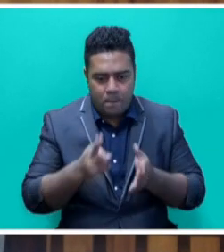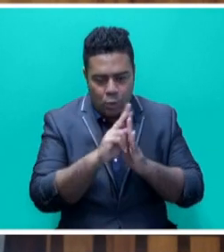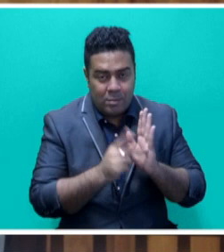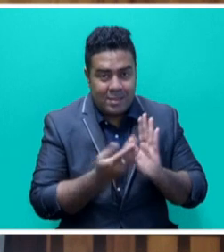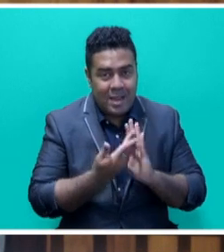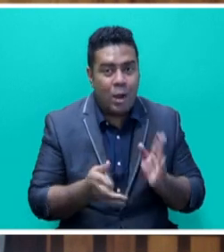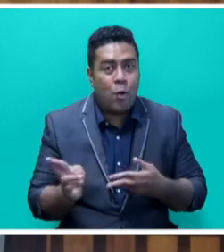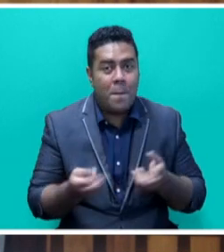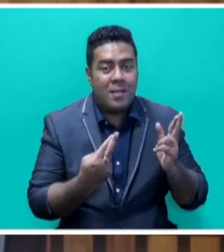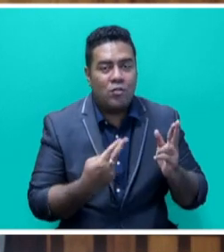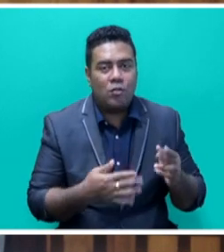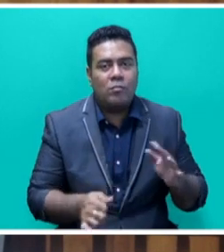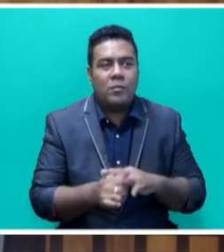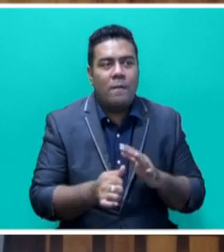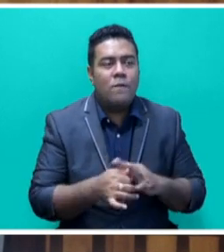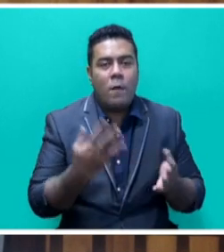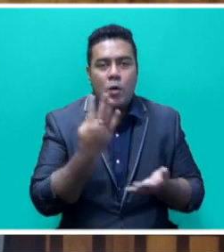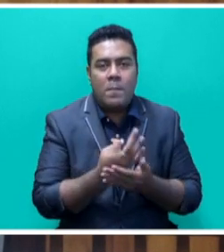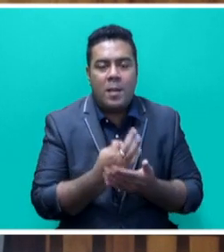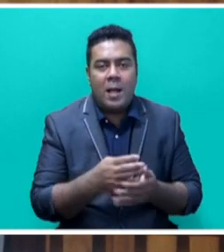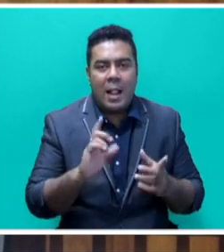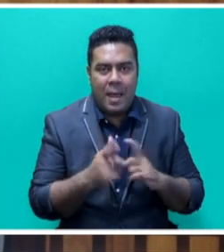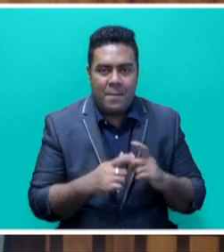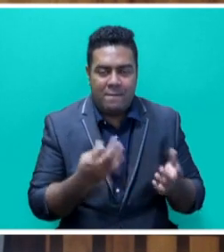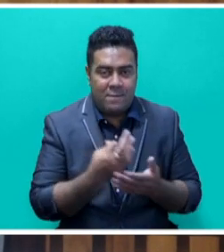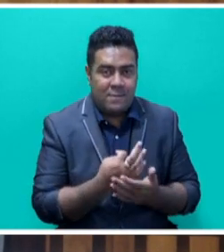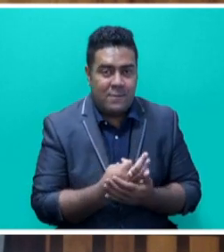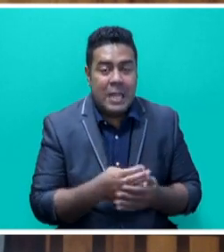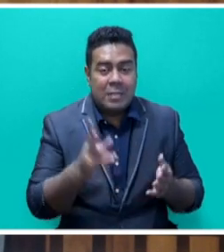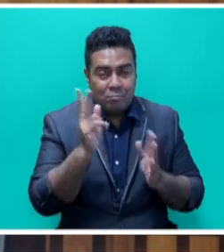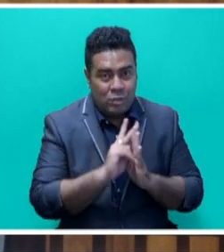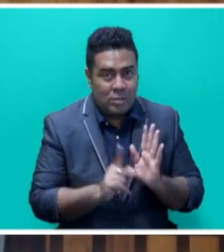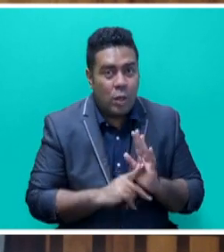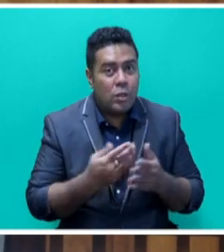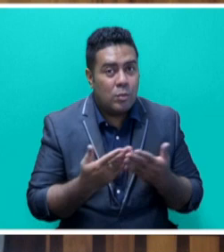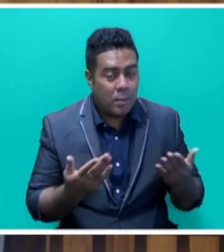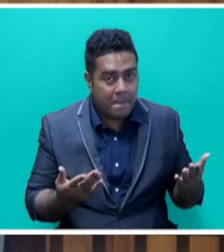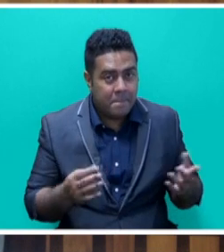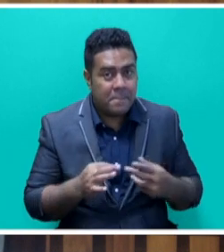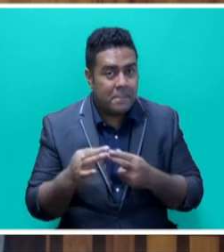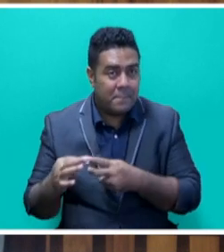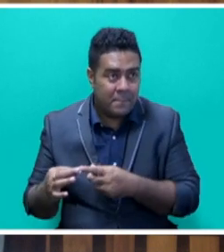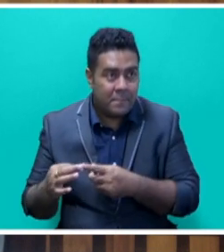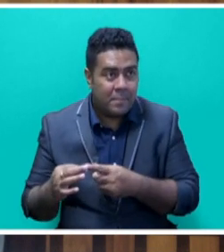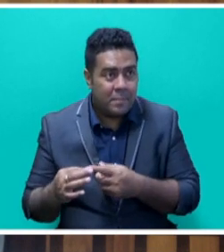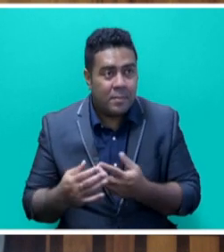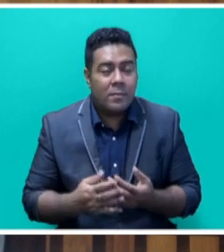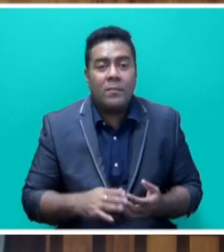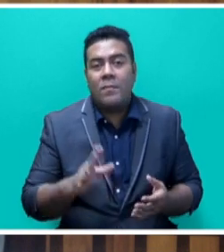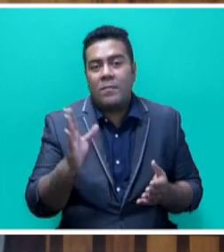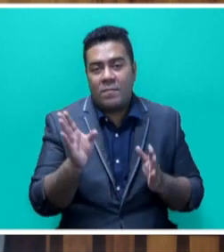direct access to affordable climate finance. These principles and recommendations will then be piloted in five climate vulnerable